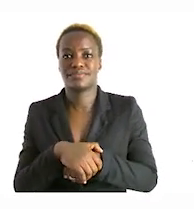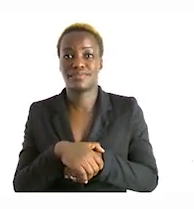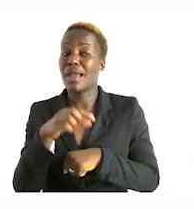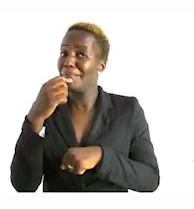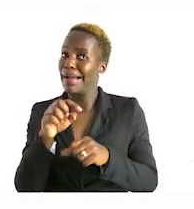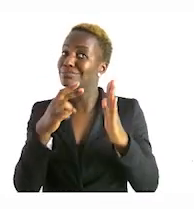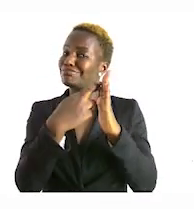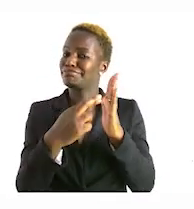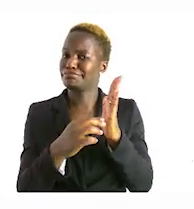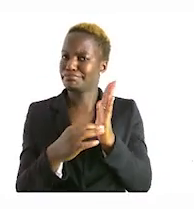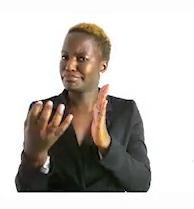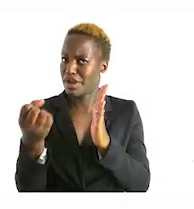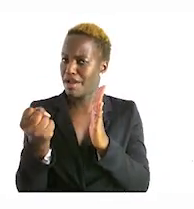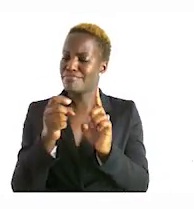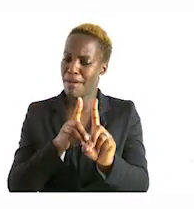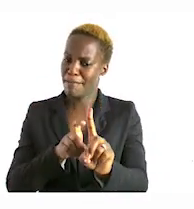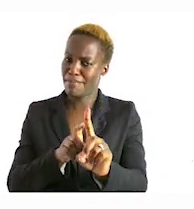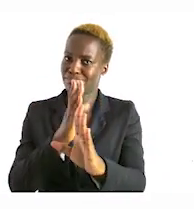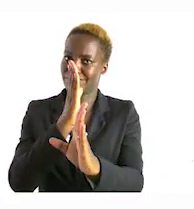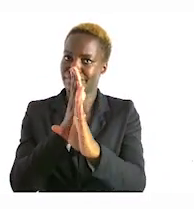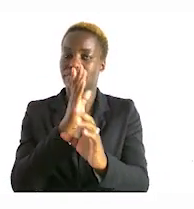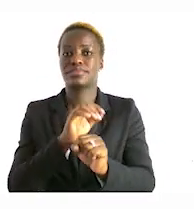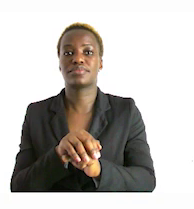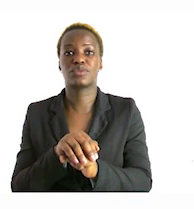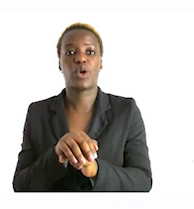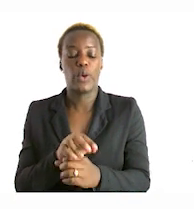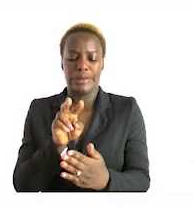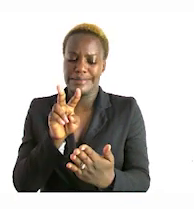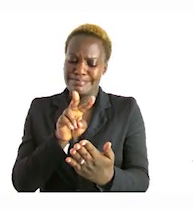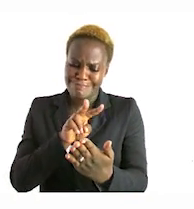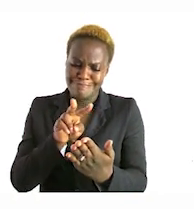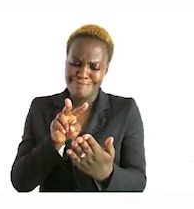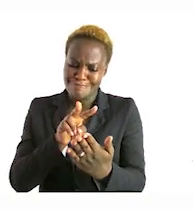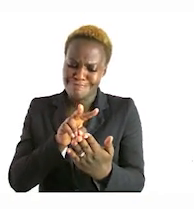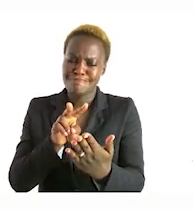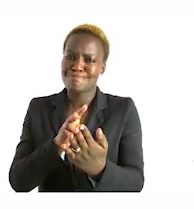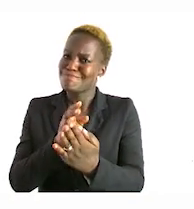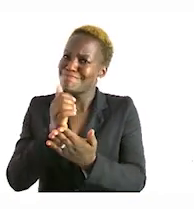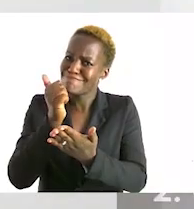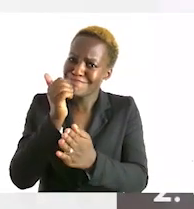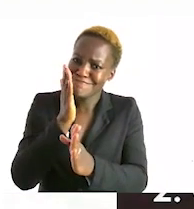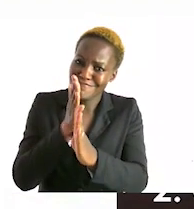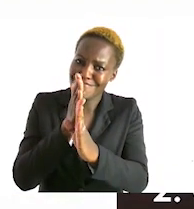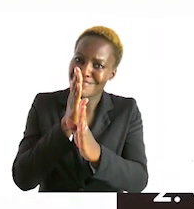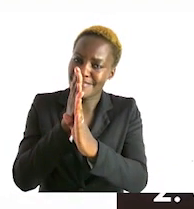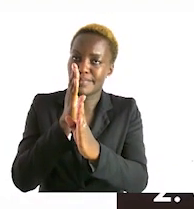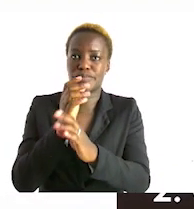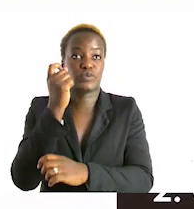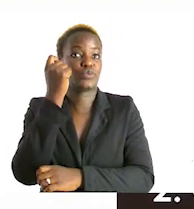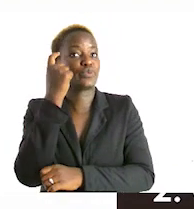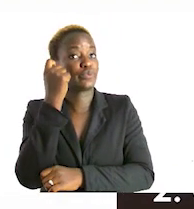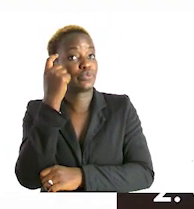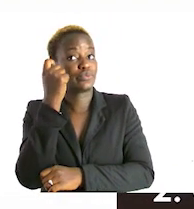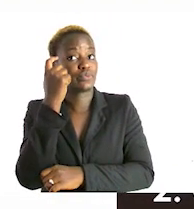follow for example read the sum carefully and you need to understand what you are reading circle